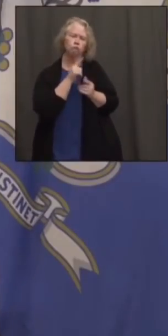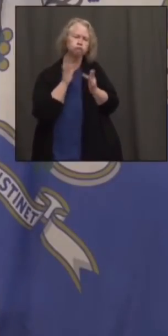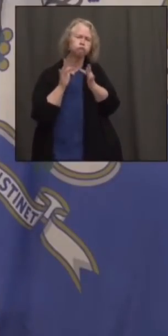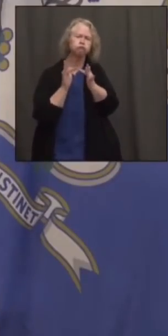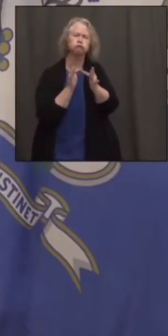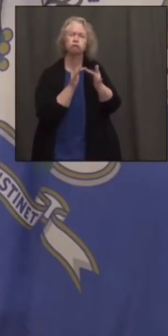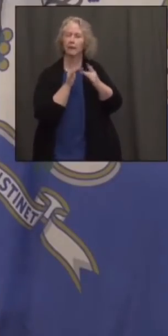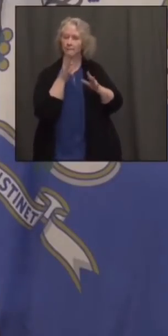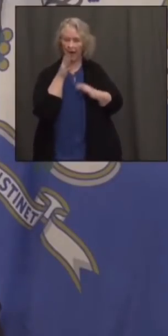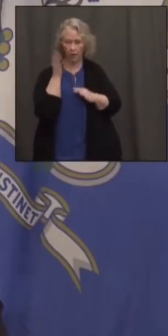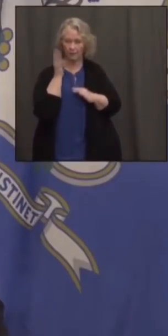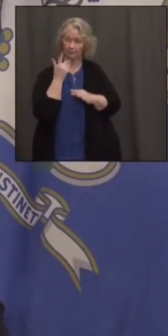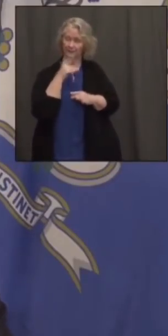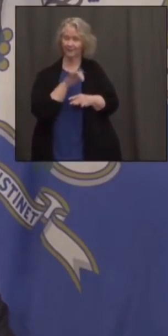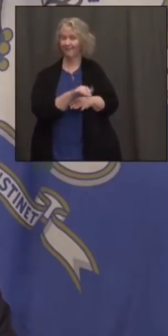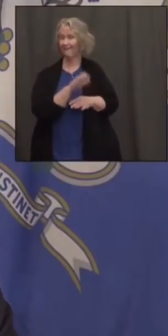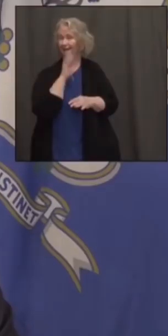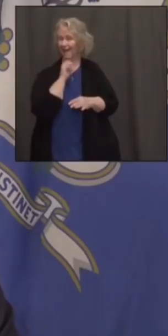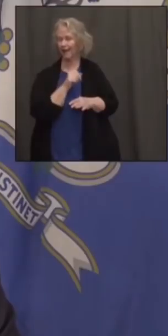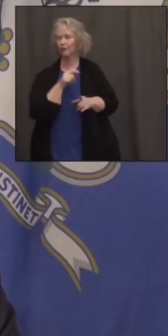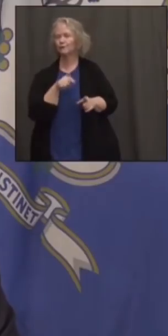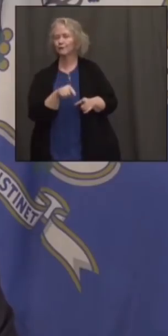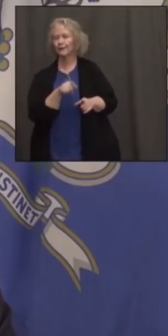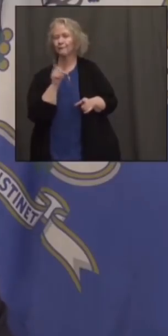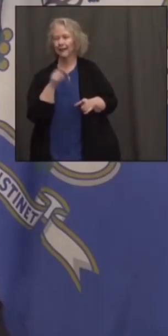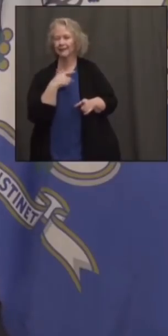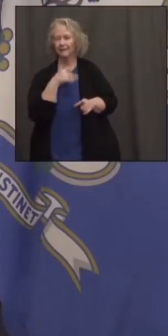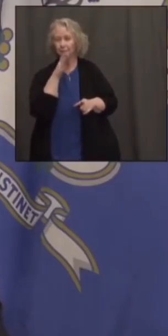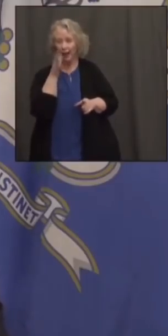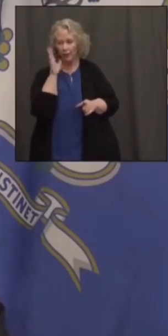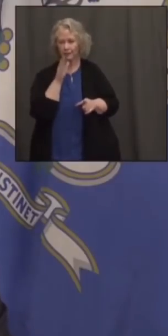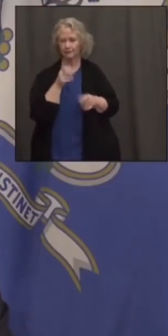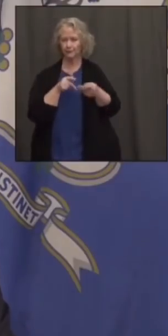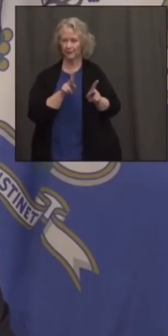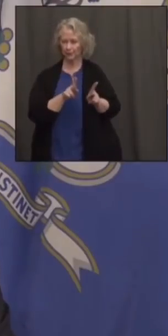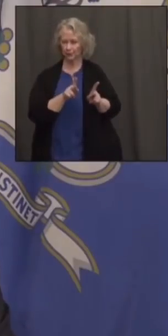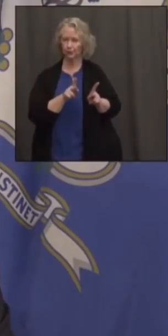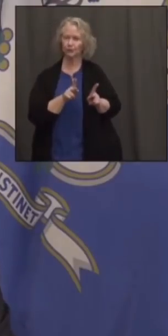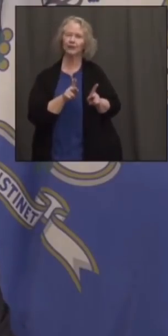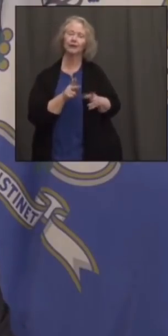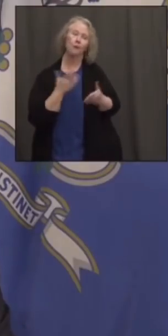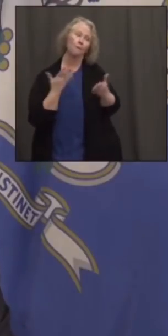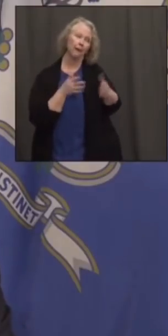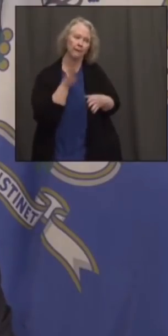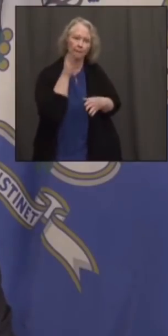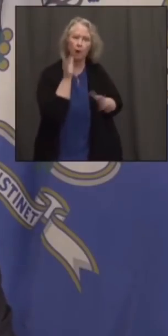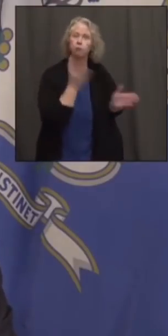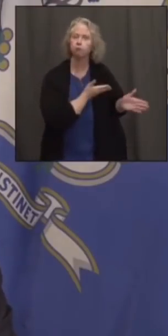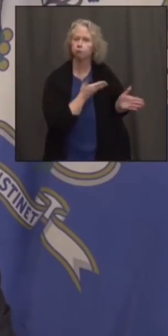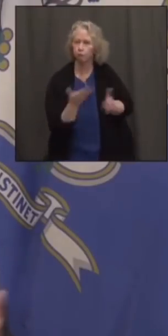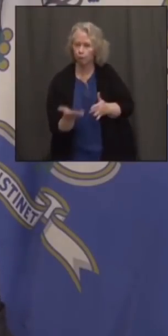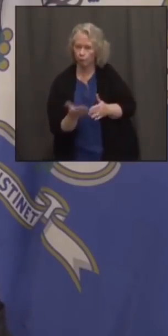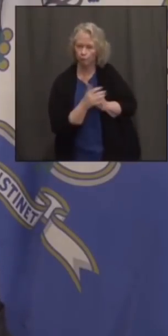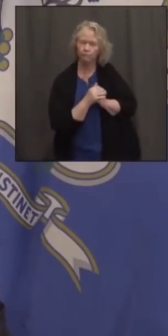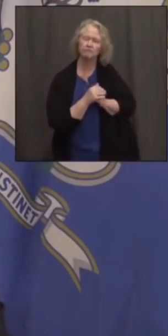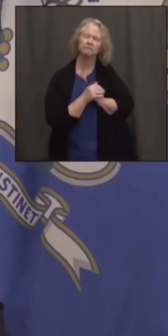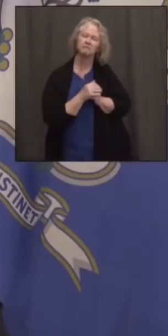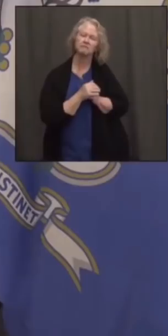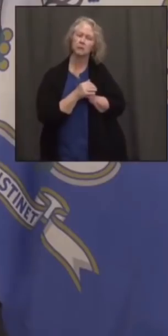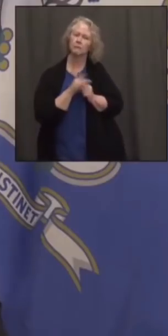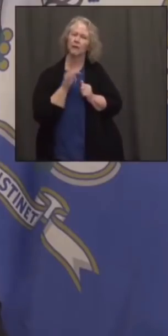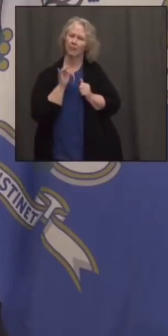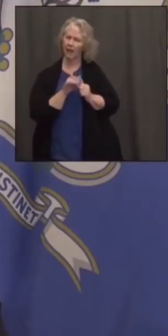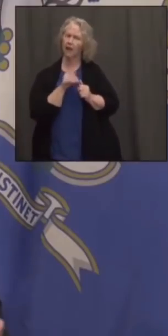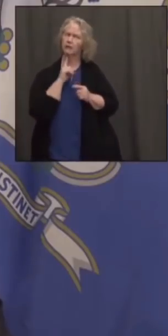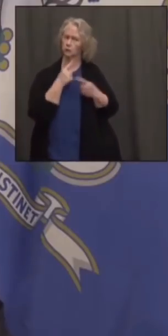parents. Obviously, this is an age group where you need parental permission, probably even a parent to drive you there. And I think that collaboration